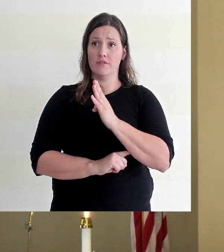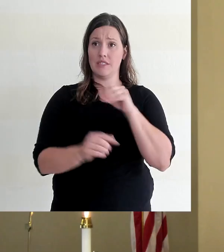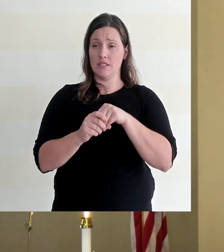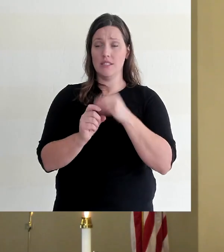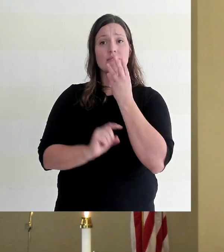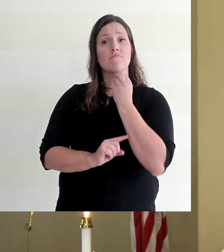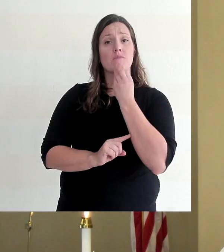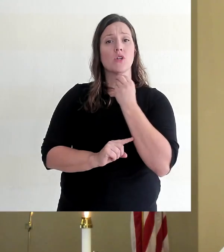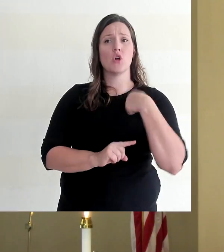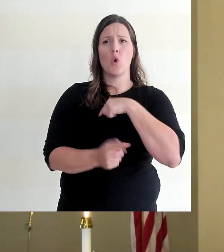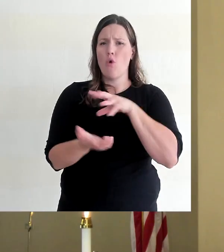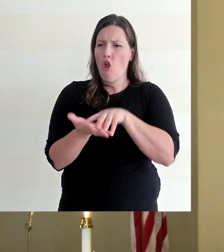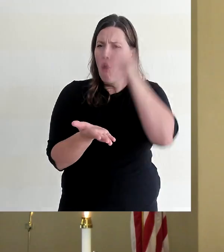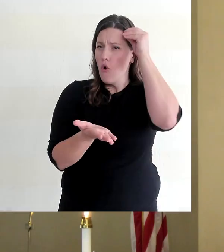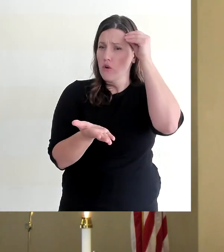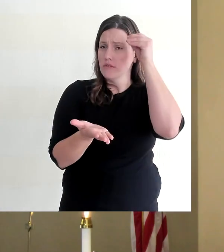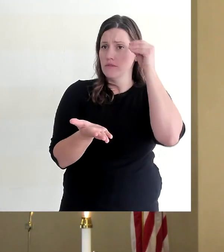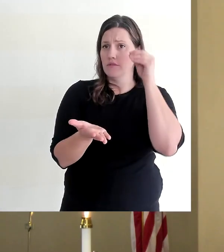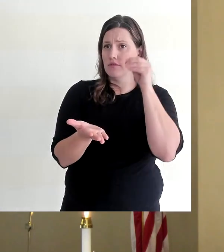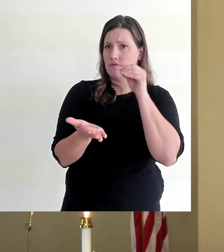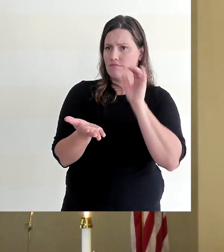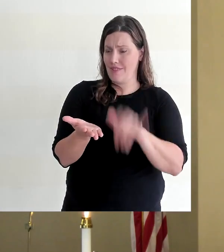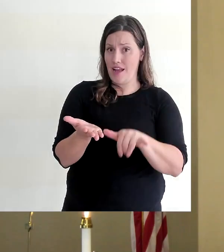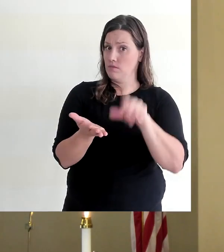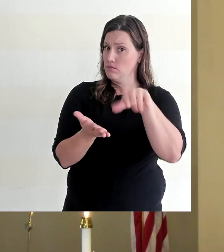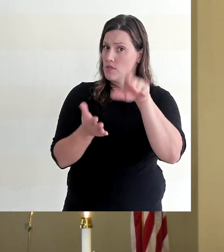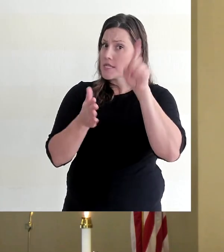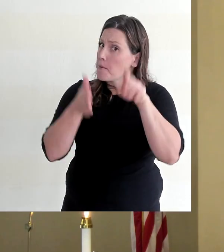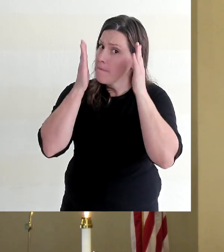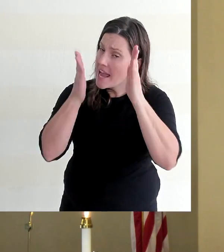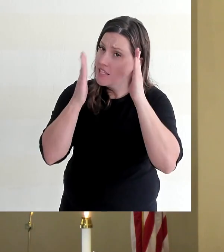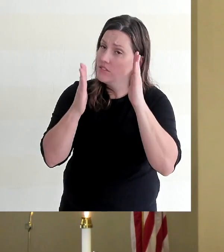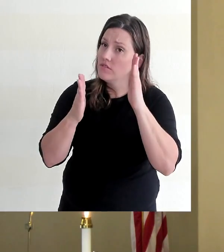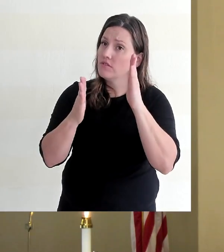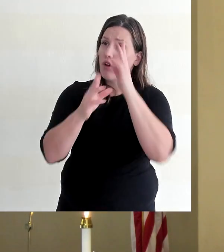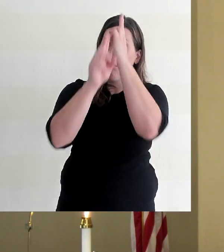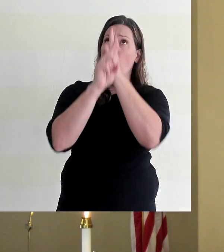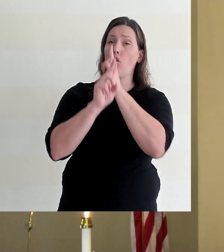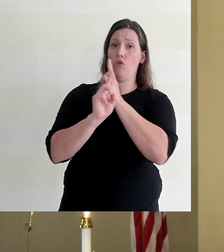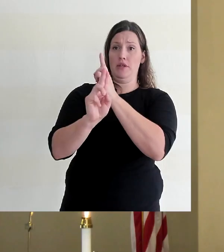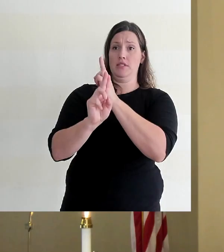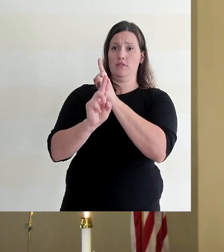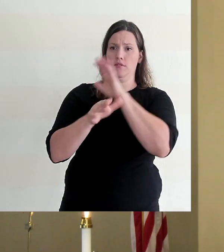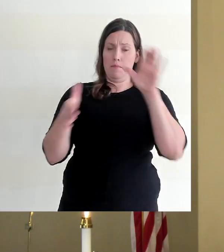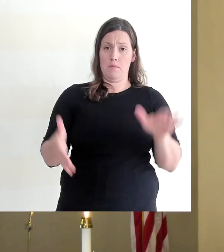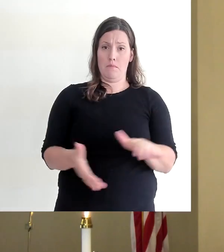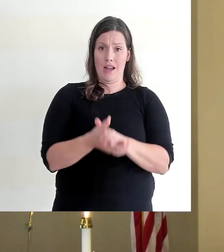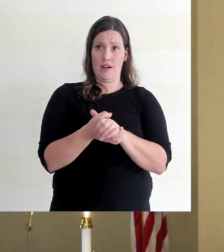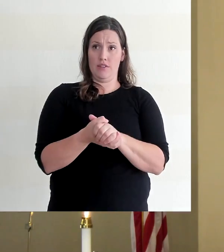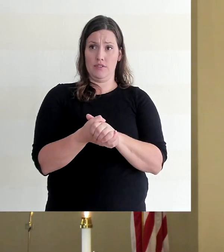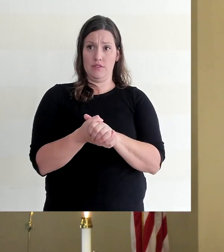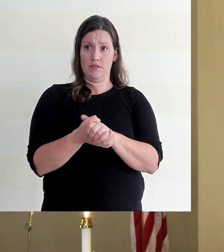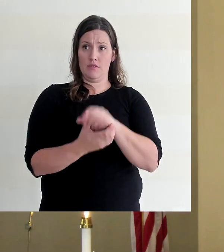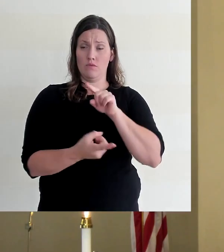In Hebrews, we learn that we are to pay as special attention to honoring marriage as one